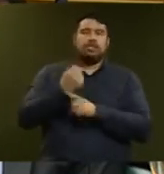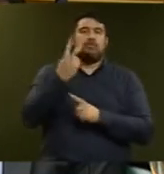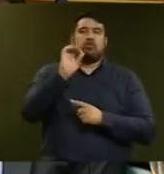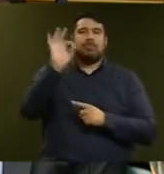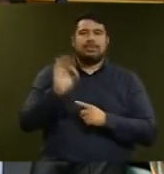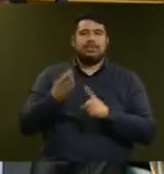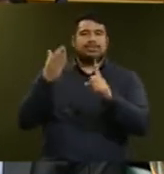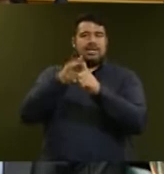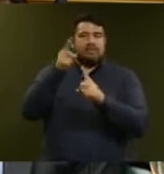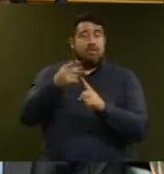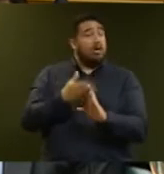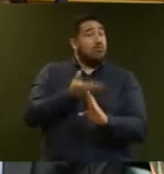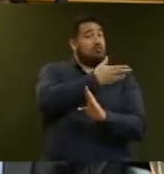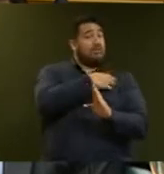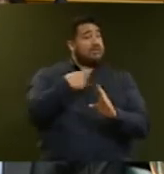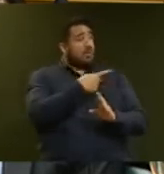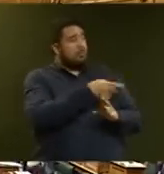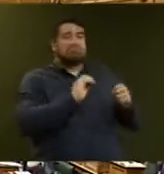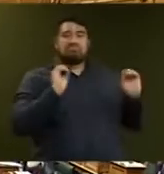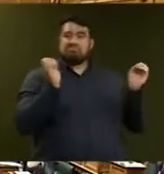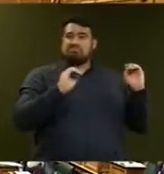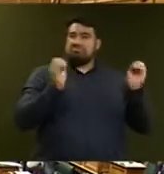something the previous Government did not do.